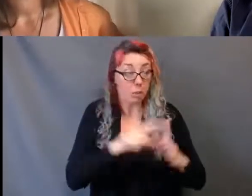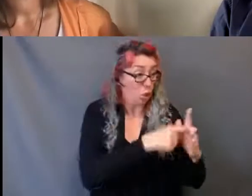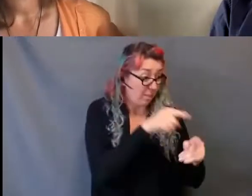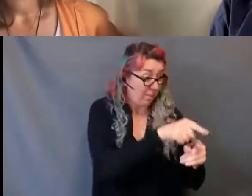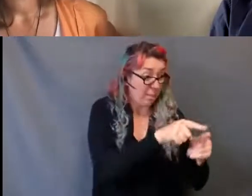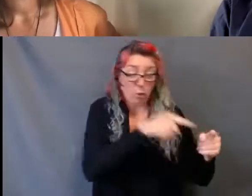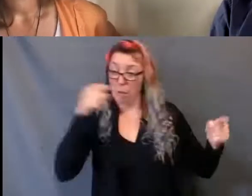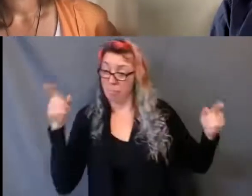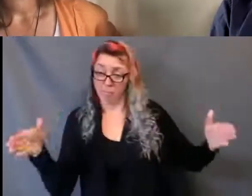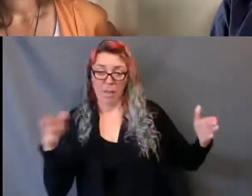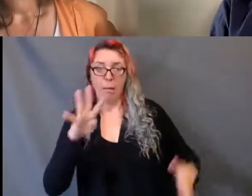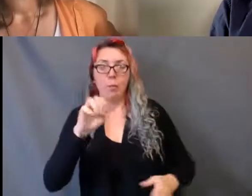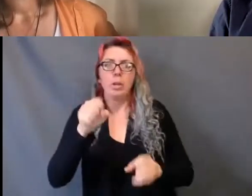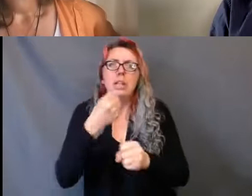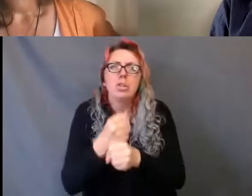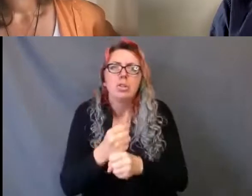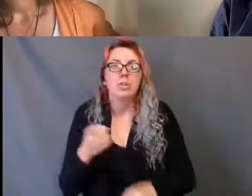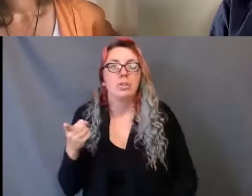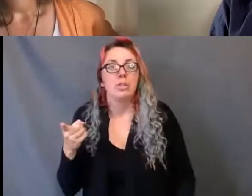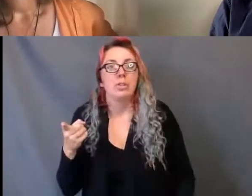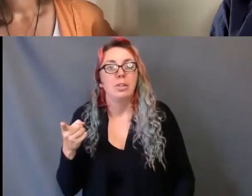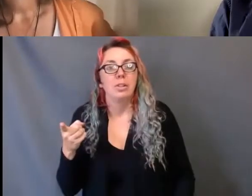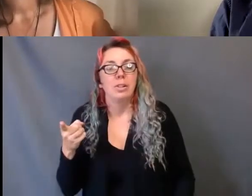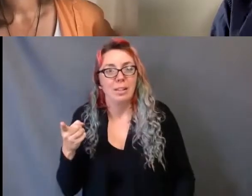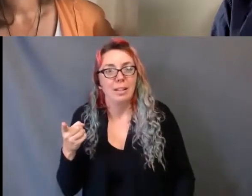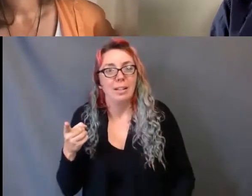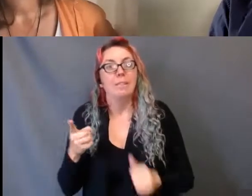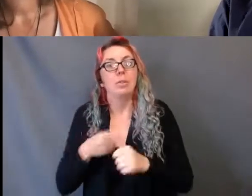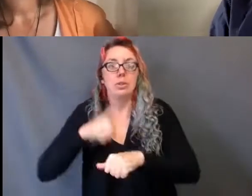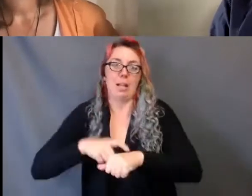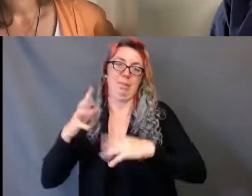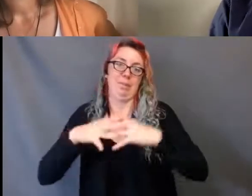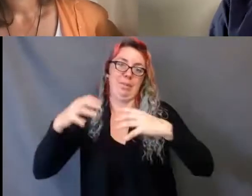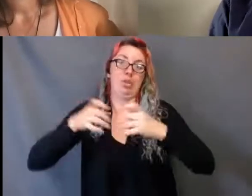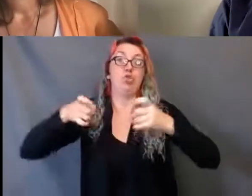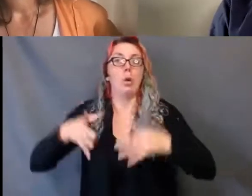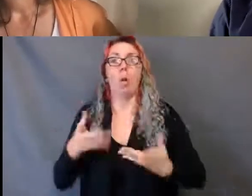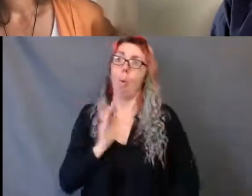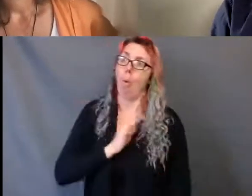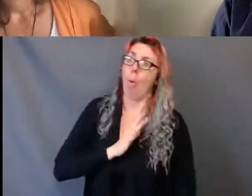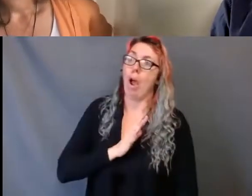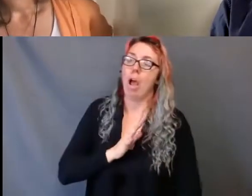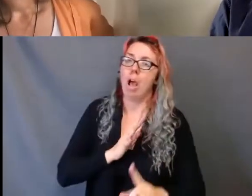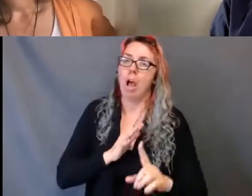And the play was the ecstasy of Rita Jo. How many ironies.